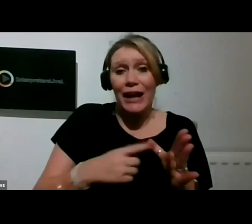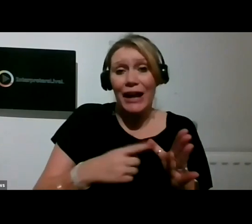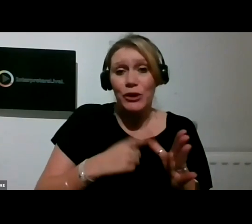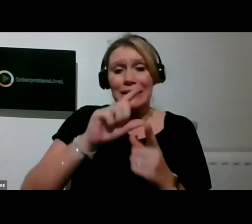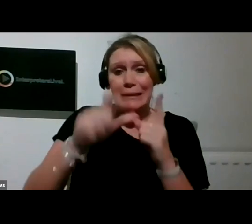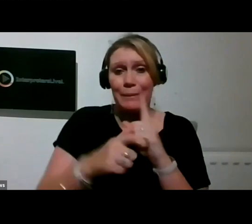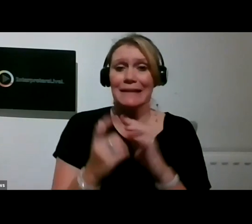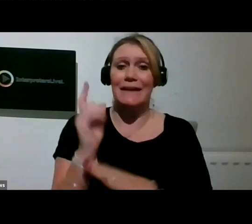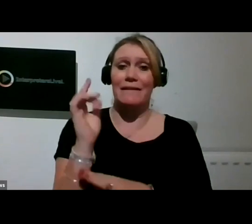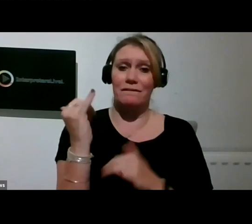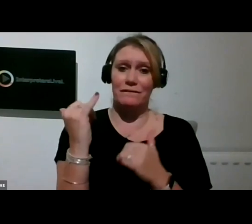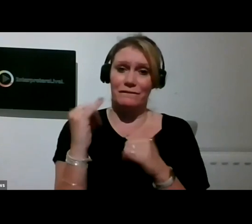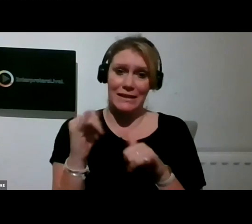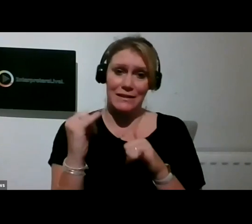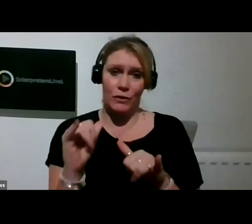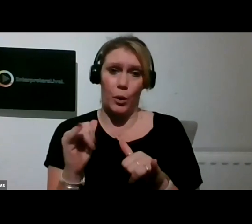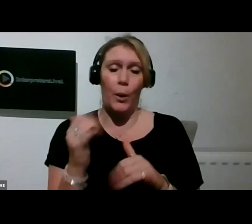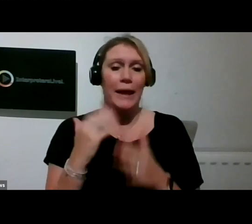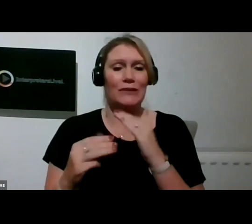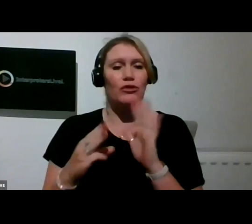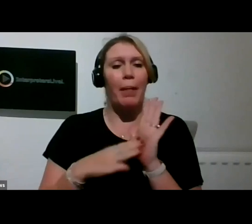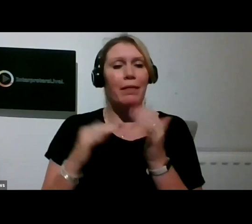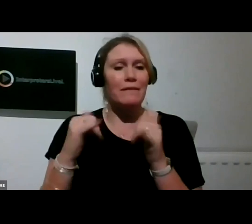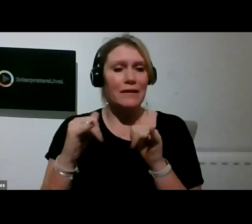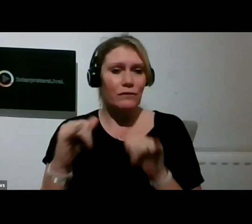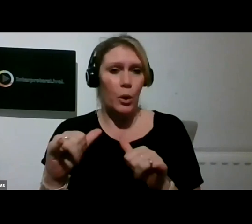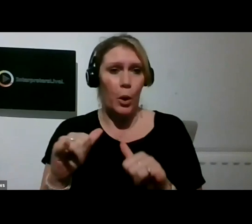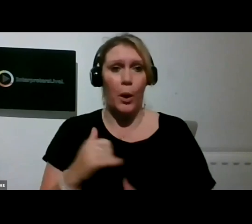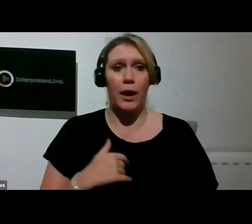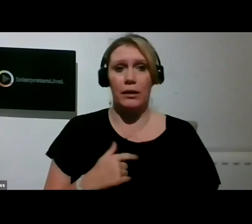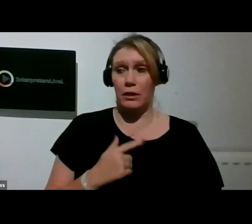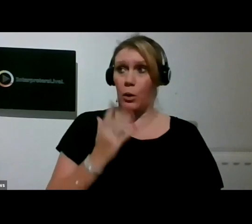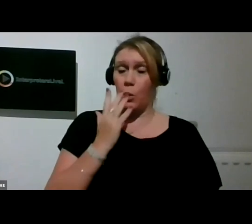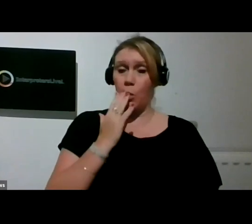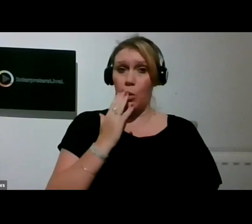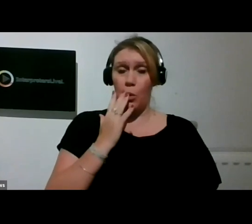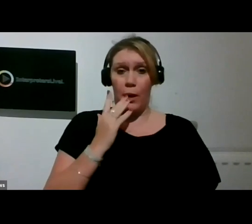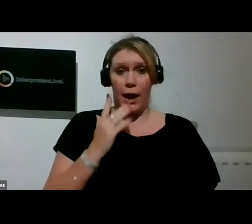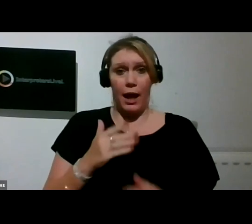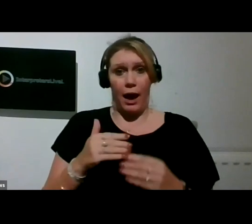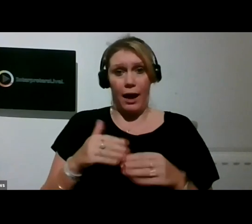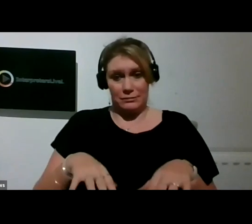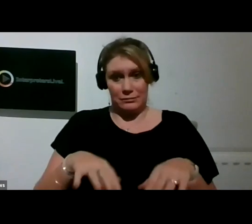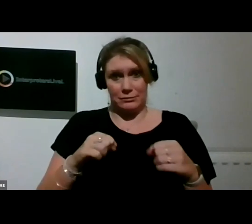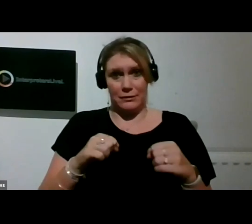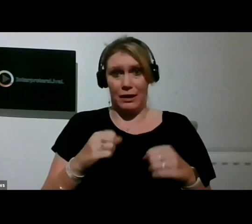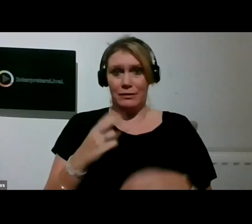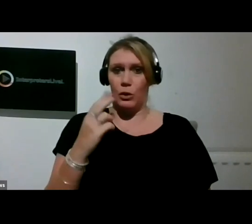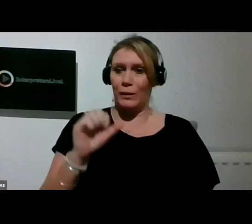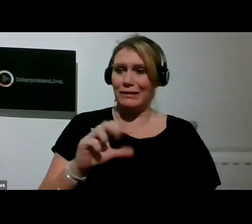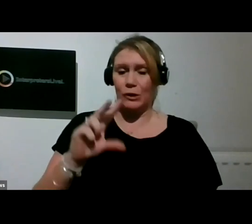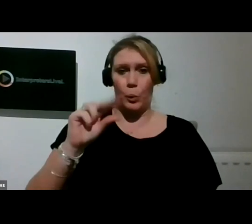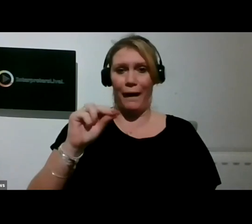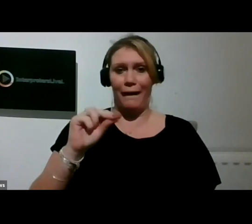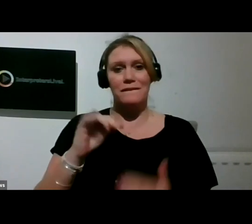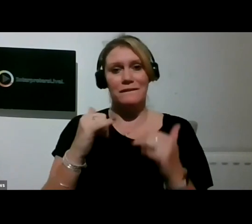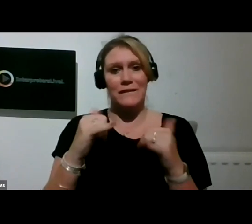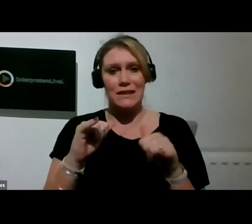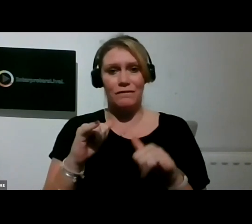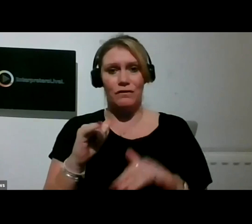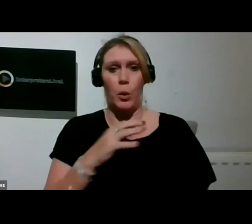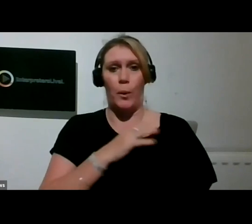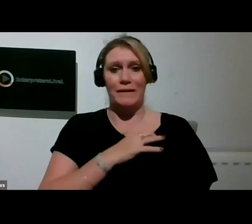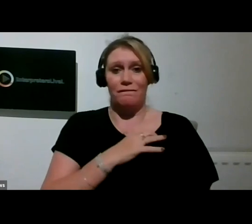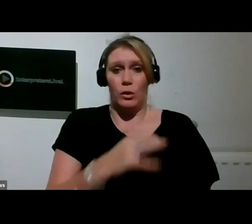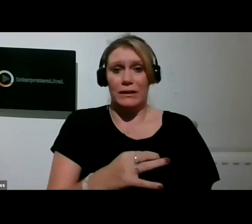as I said a little earlier I would never have believed when I led the Together 2012 festival as a volunteer for the UK Disabled